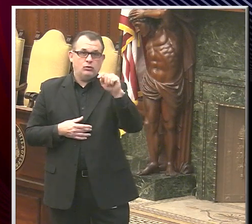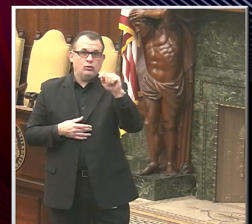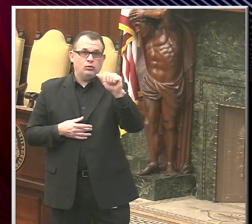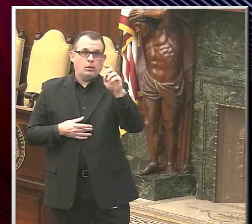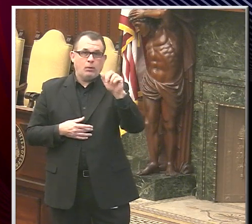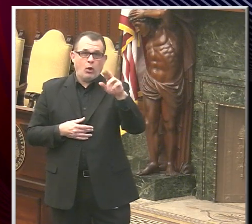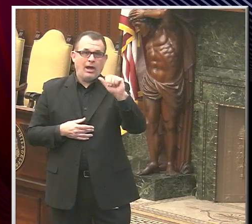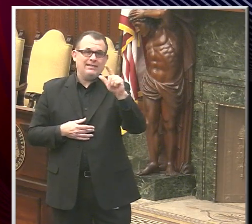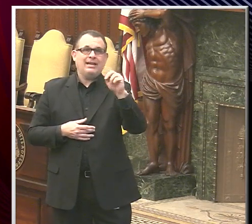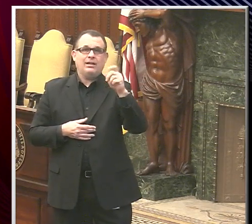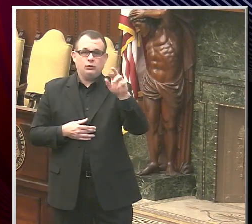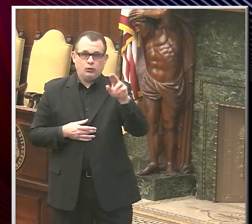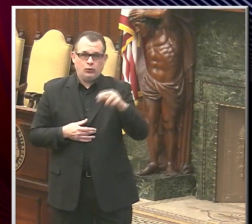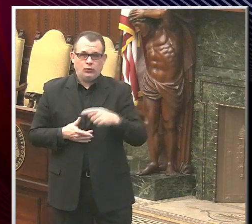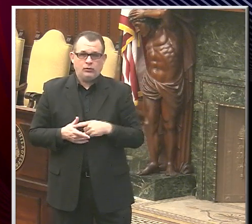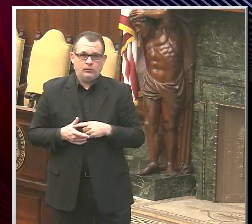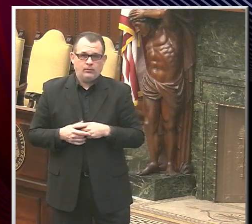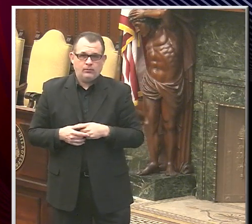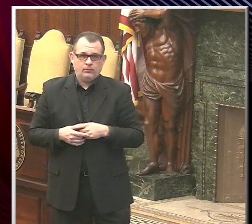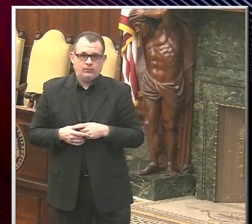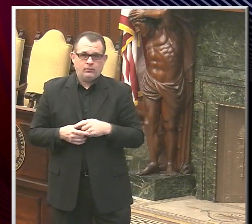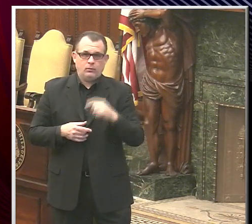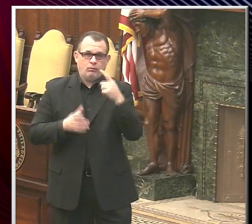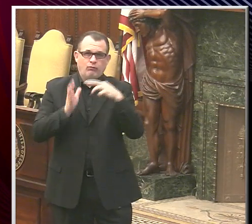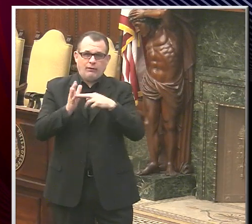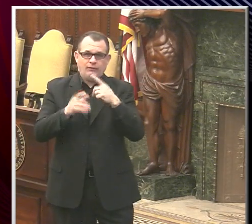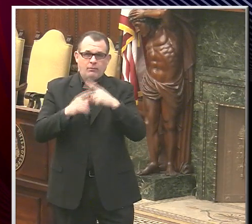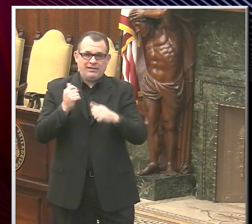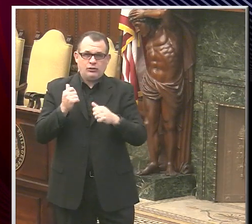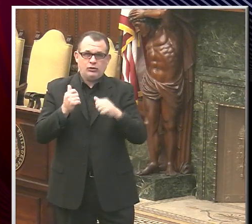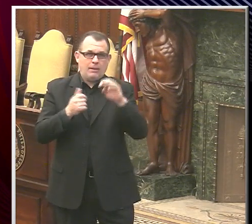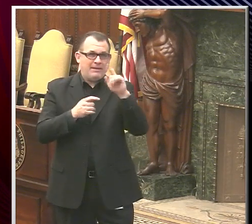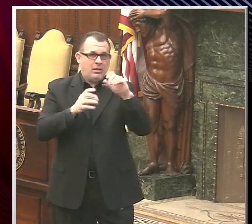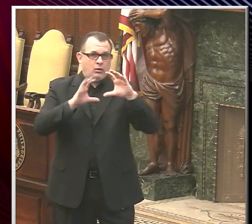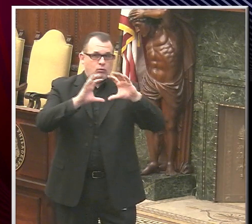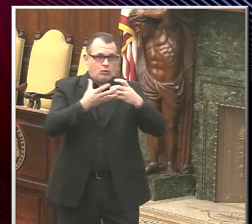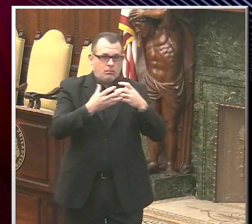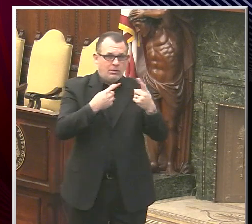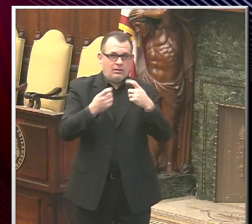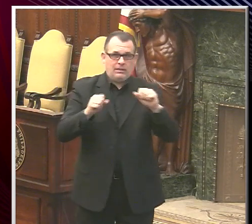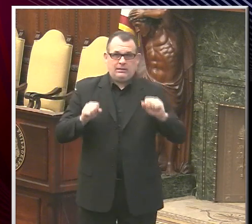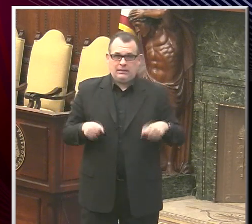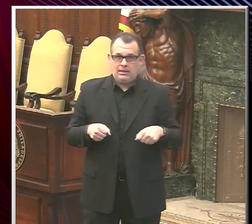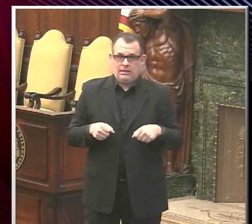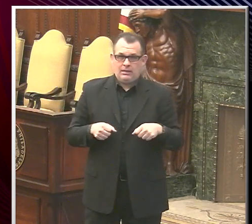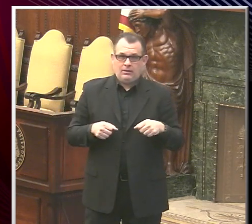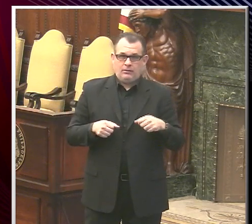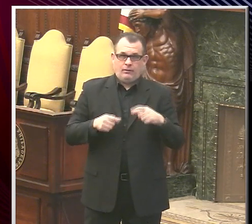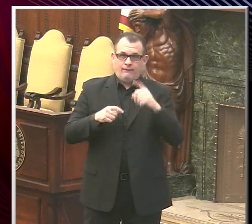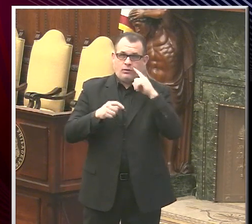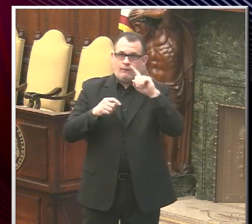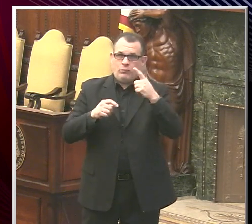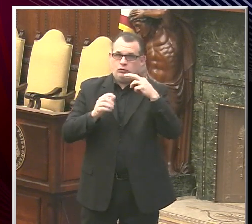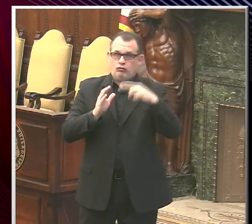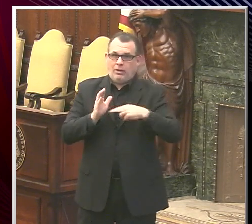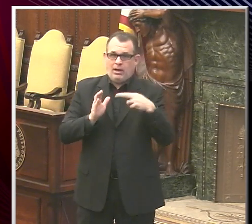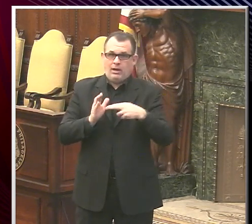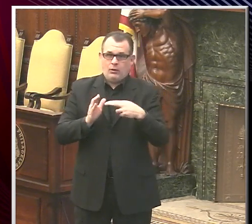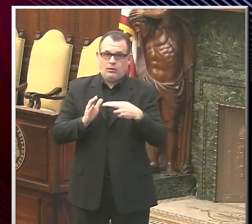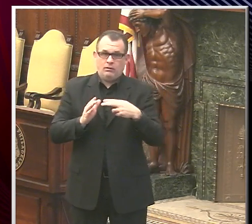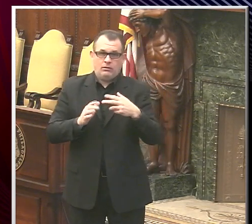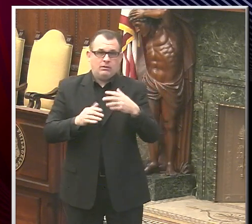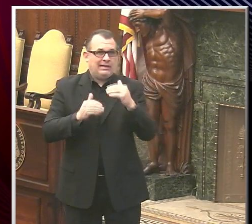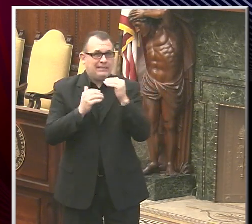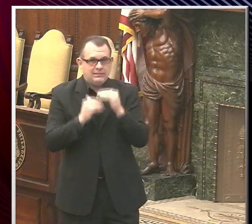a time, only one representative from each media outlet is permitted to ask questions in the first round. Reporters are asked to limit their